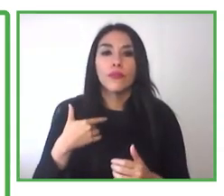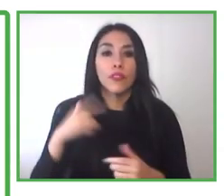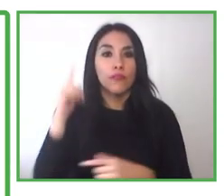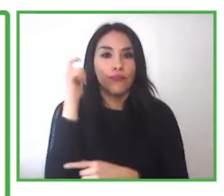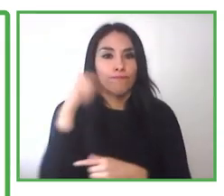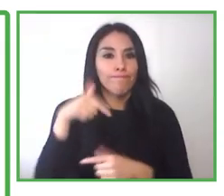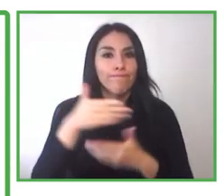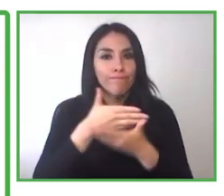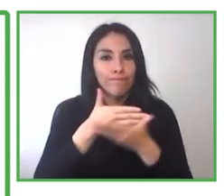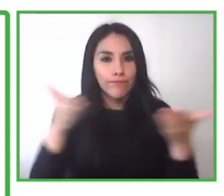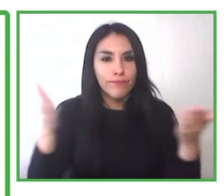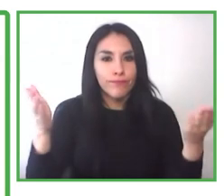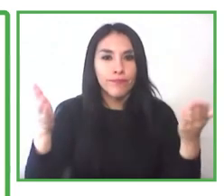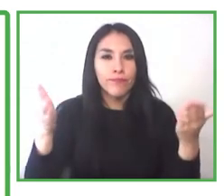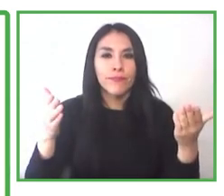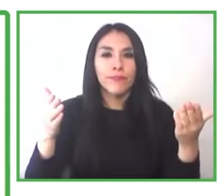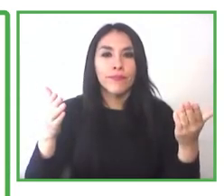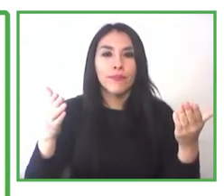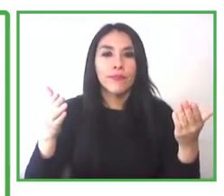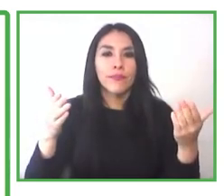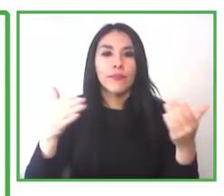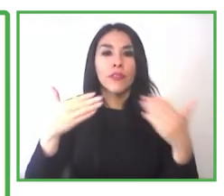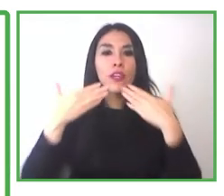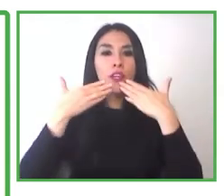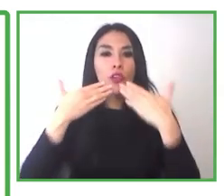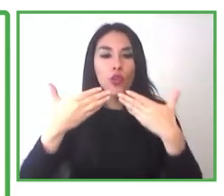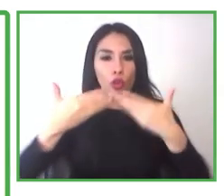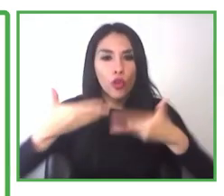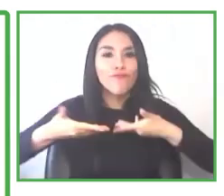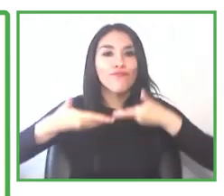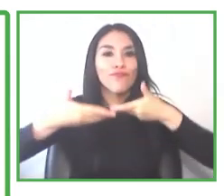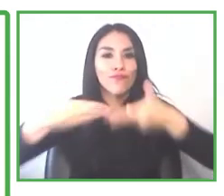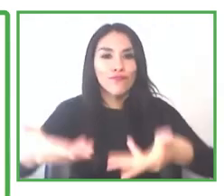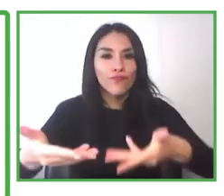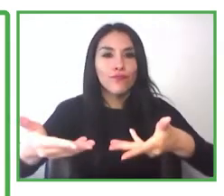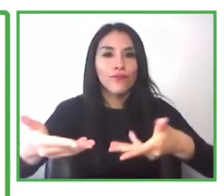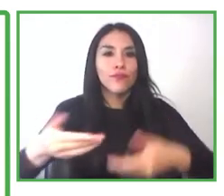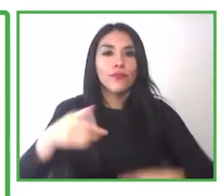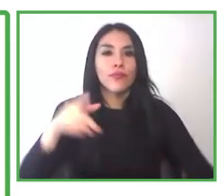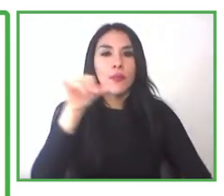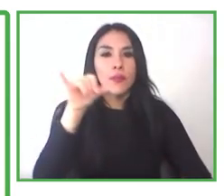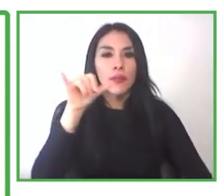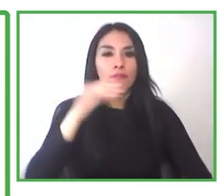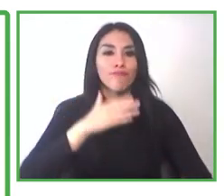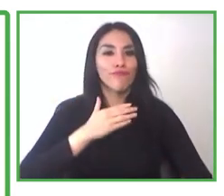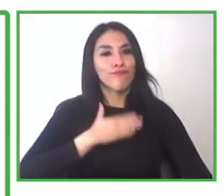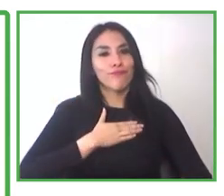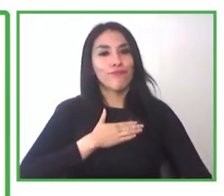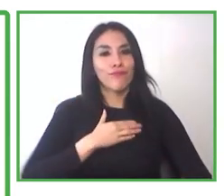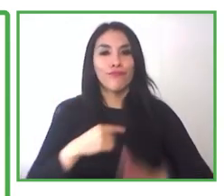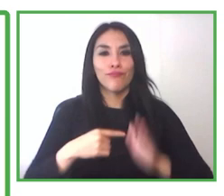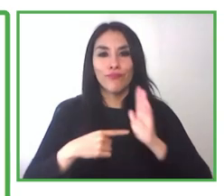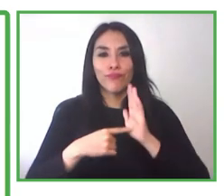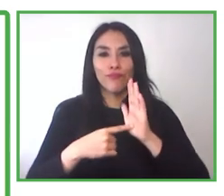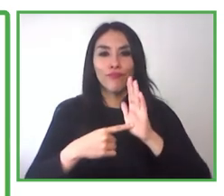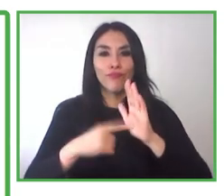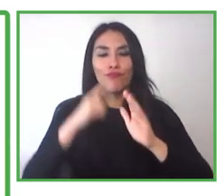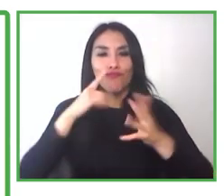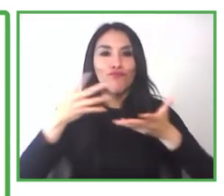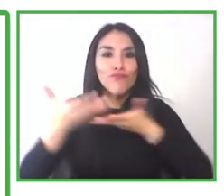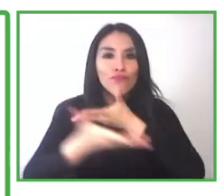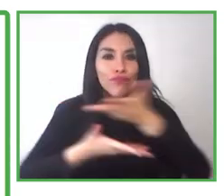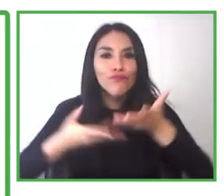being the moderator of this panel in the Zero Project 2021 program, where we will talk about the public